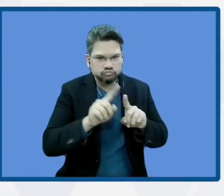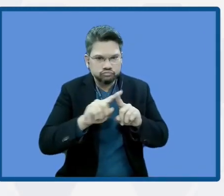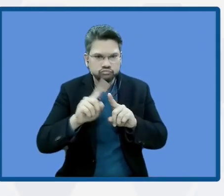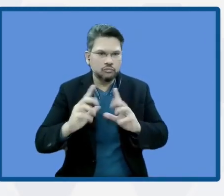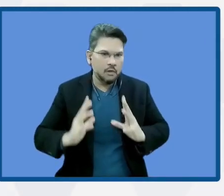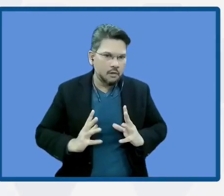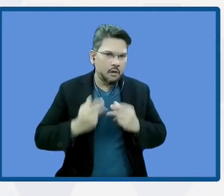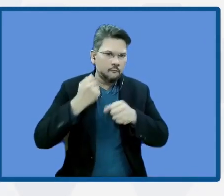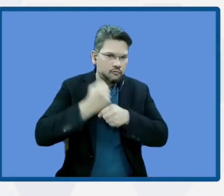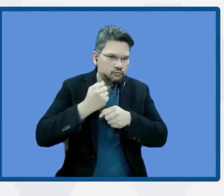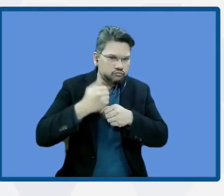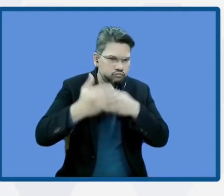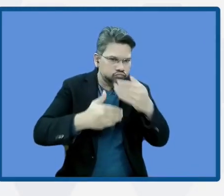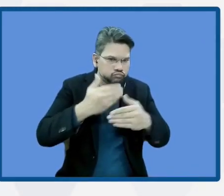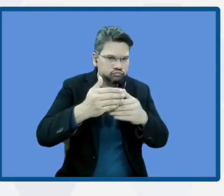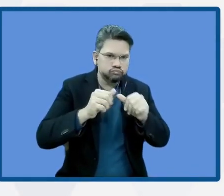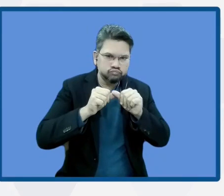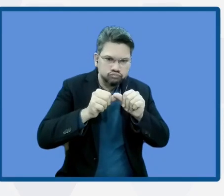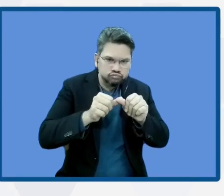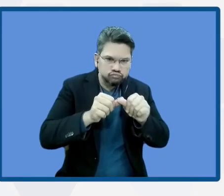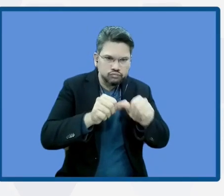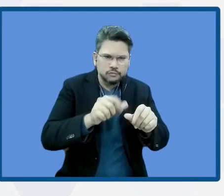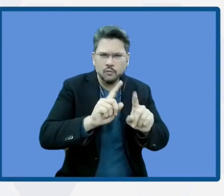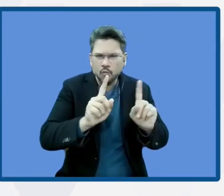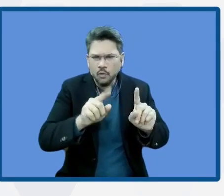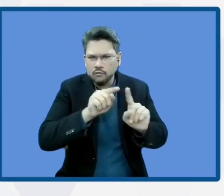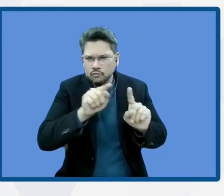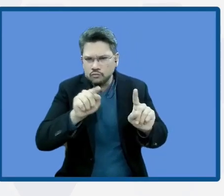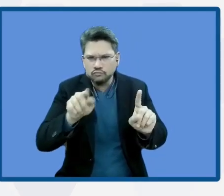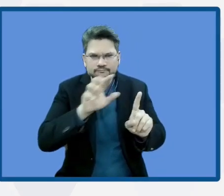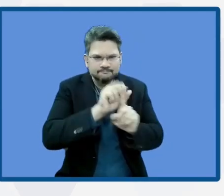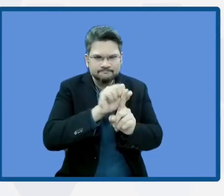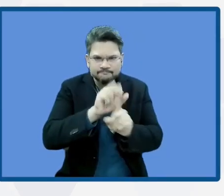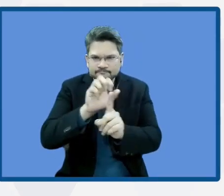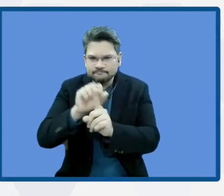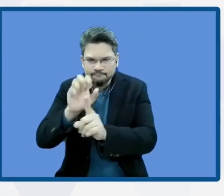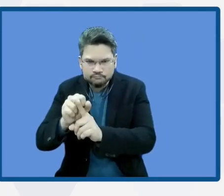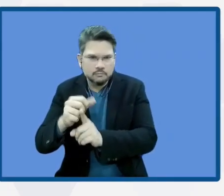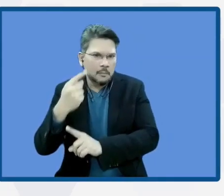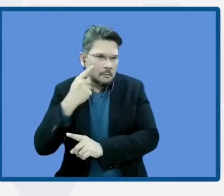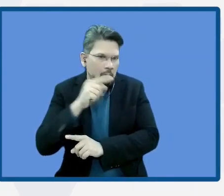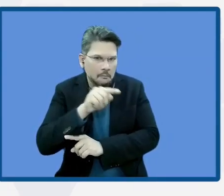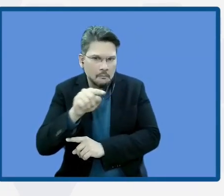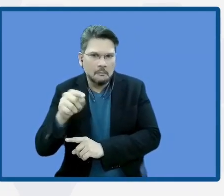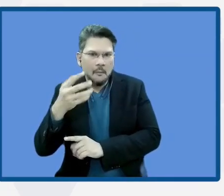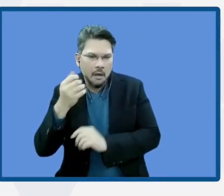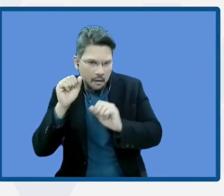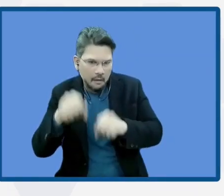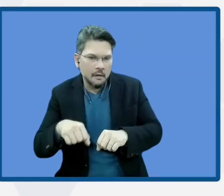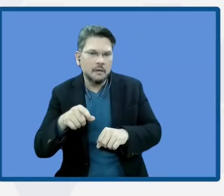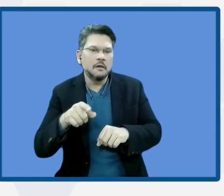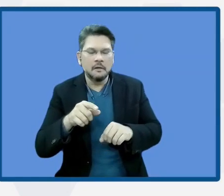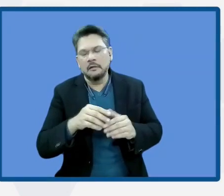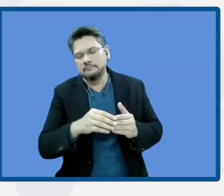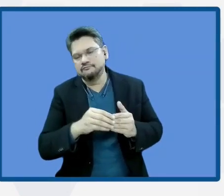linking them to the benefits resulting from a proper management of the ecosystem-based services for the well